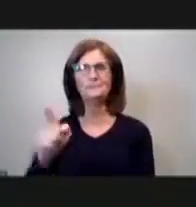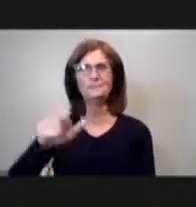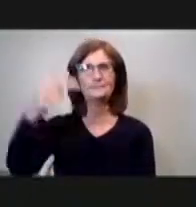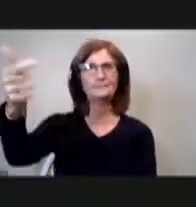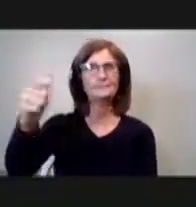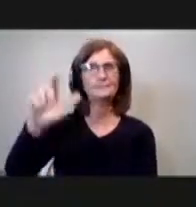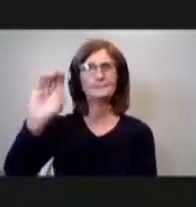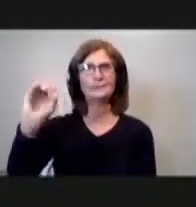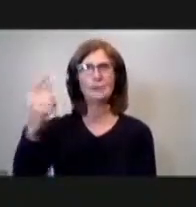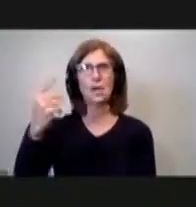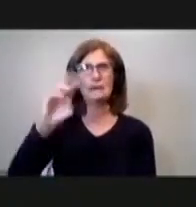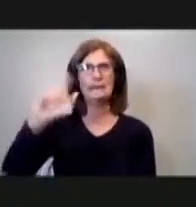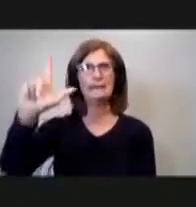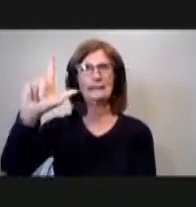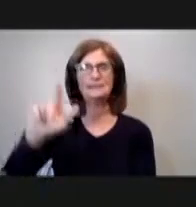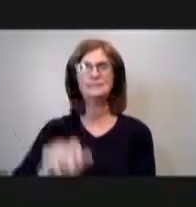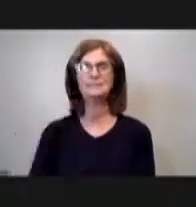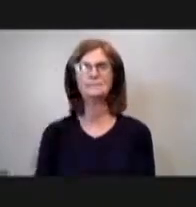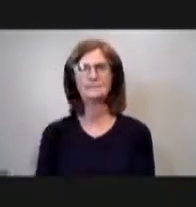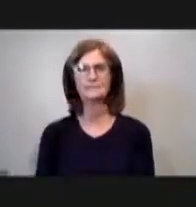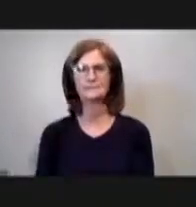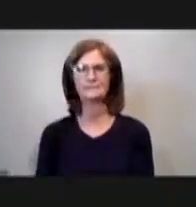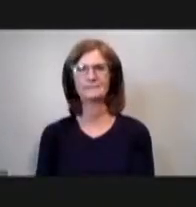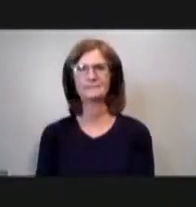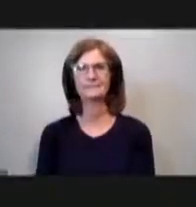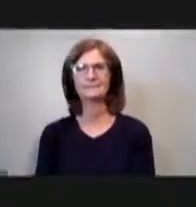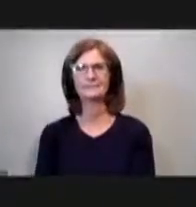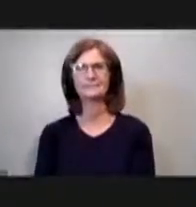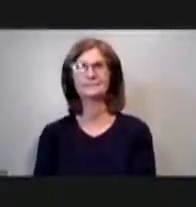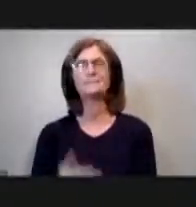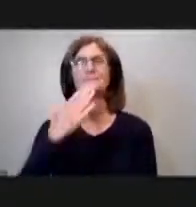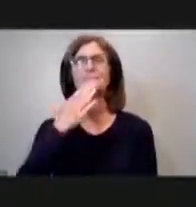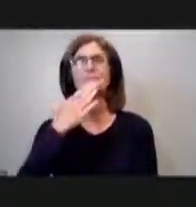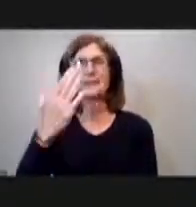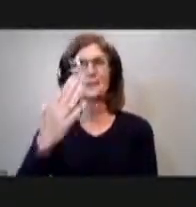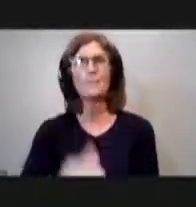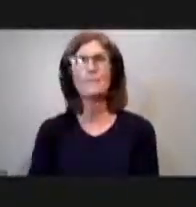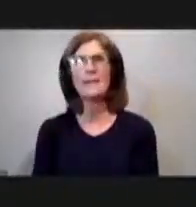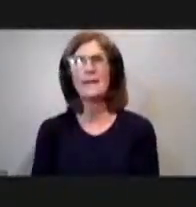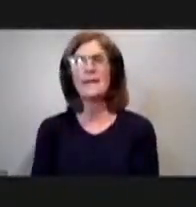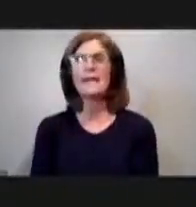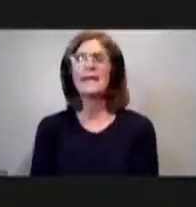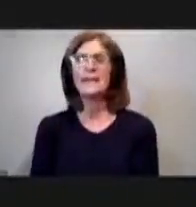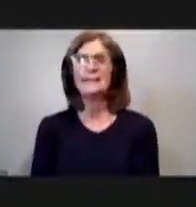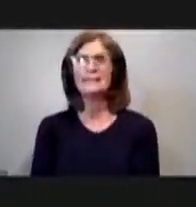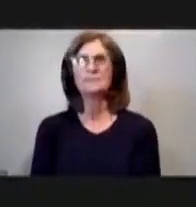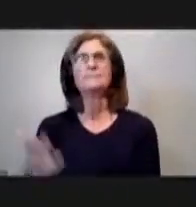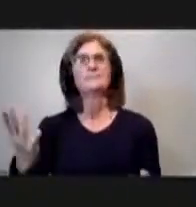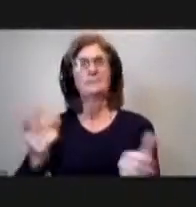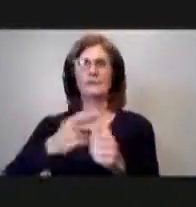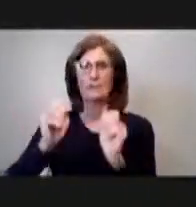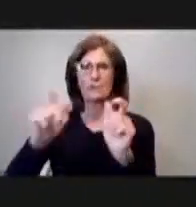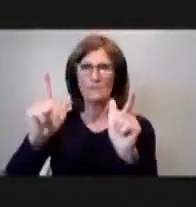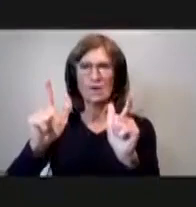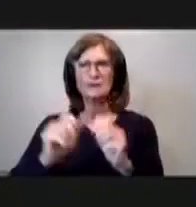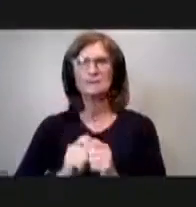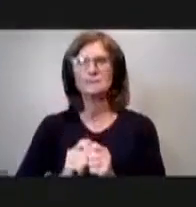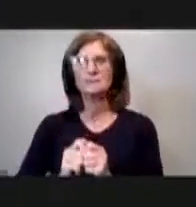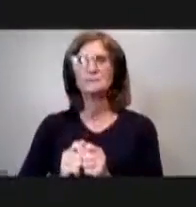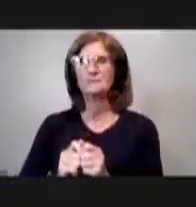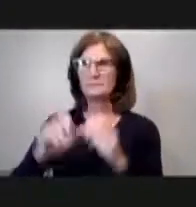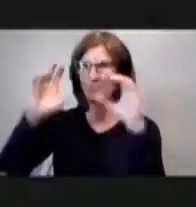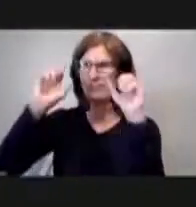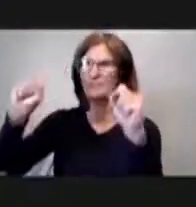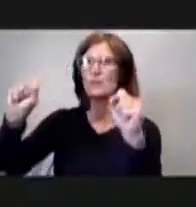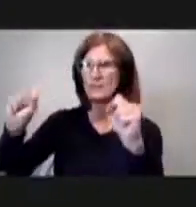okay thank you um first of all um madam president i want to